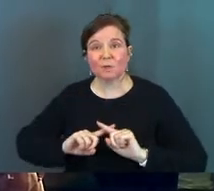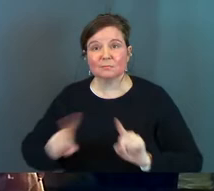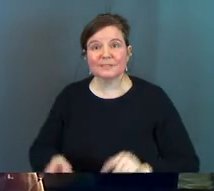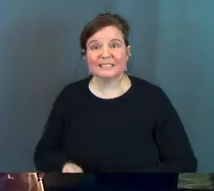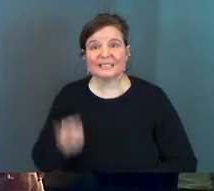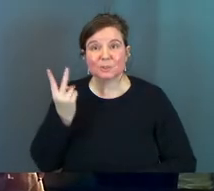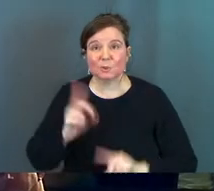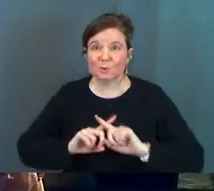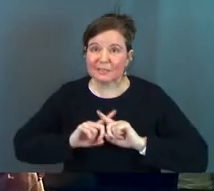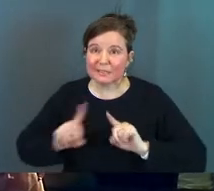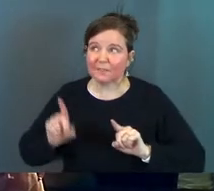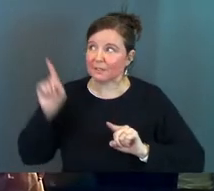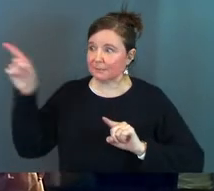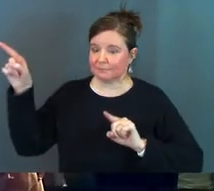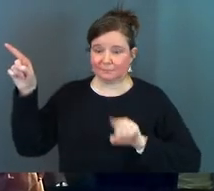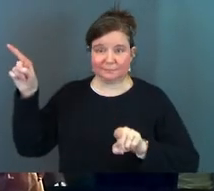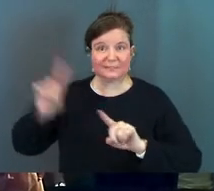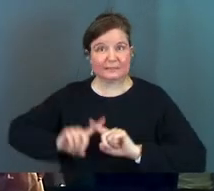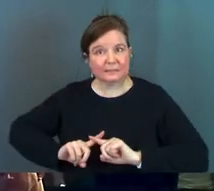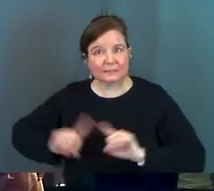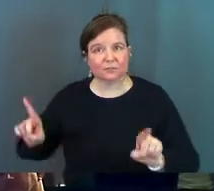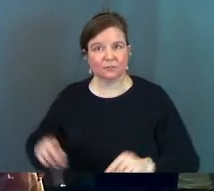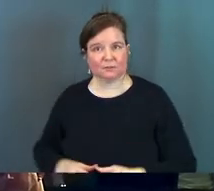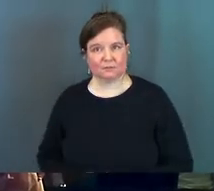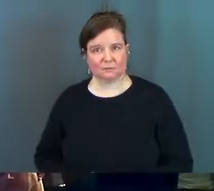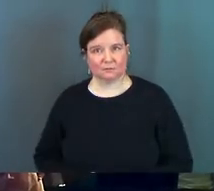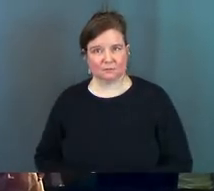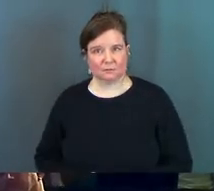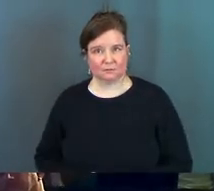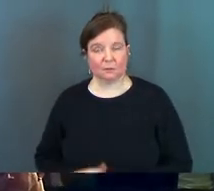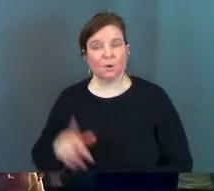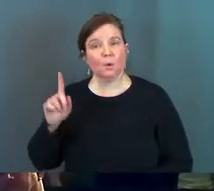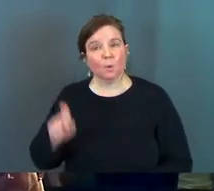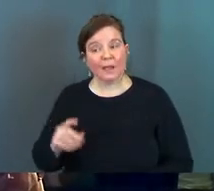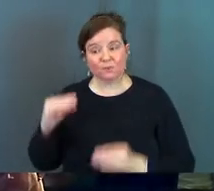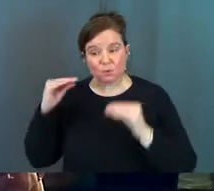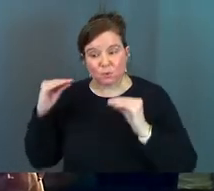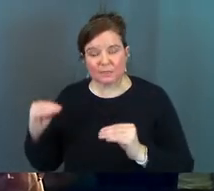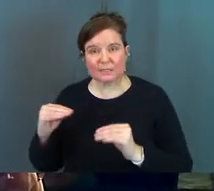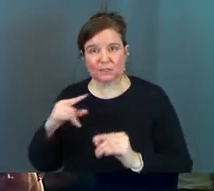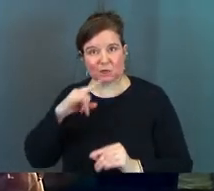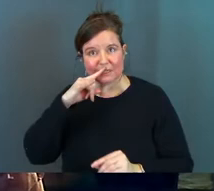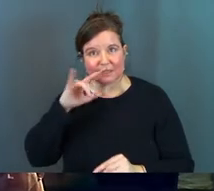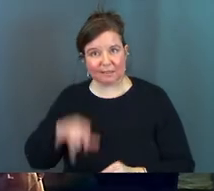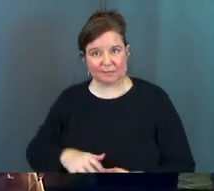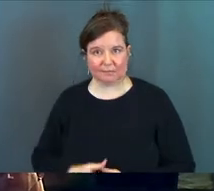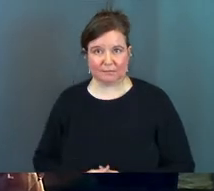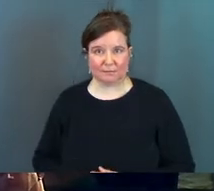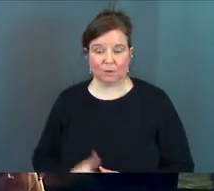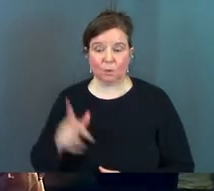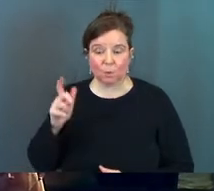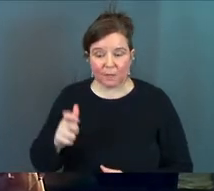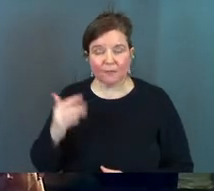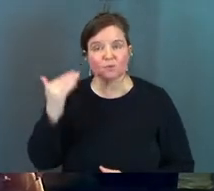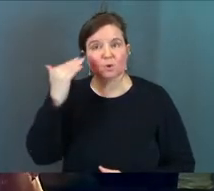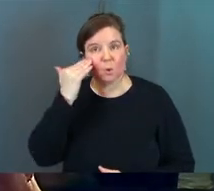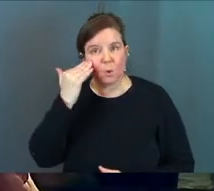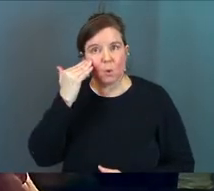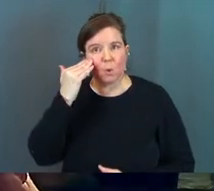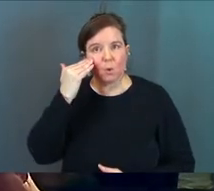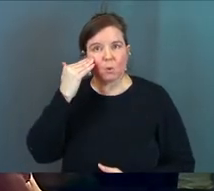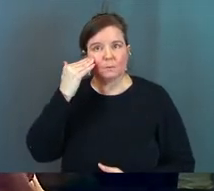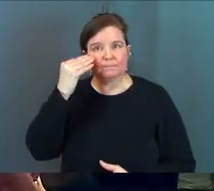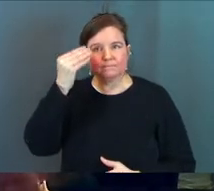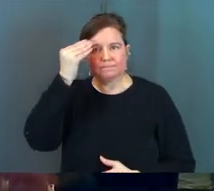very different ways to live your spiritual life we have to teach them this we have to know it